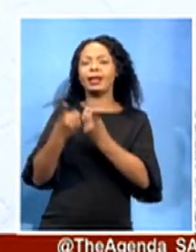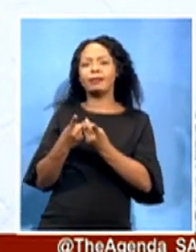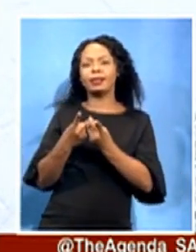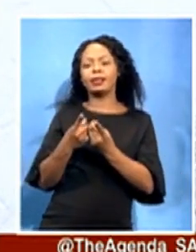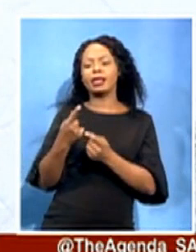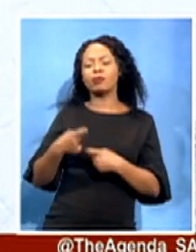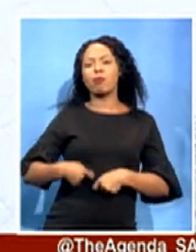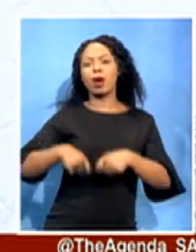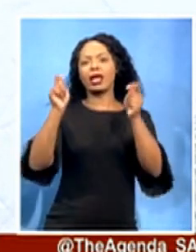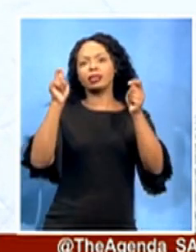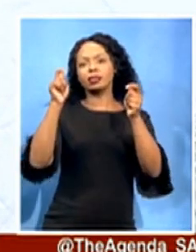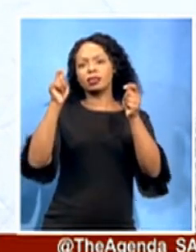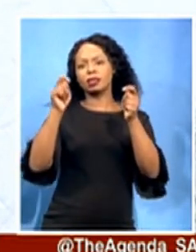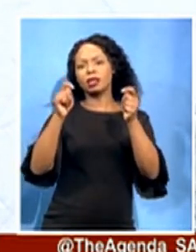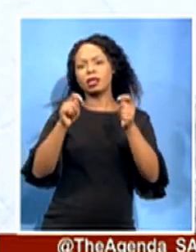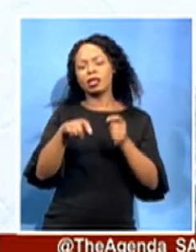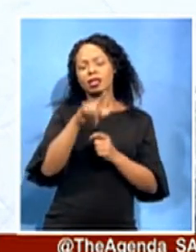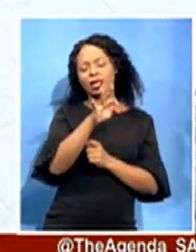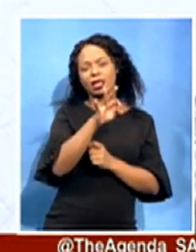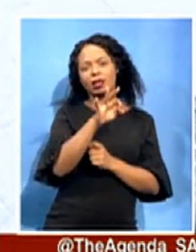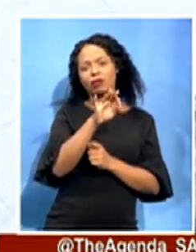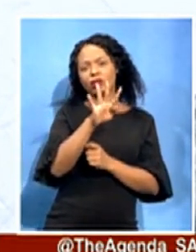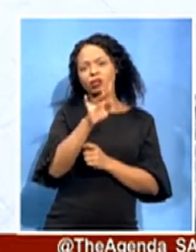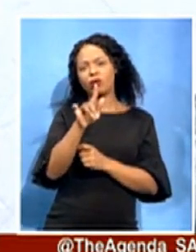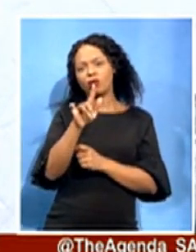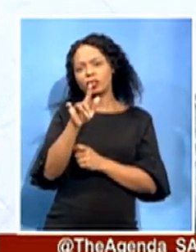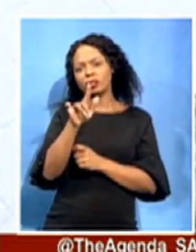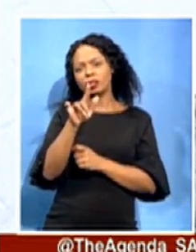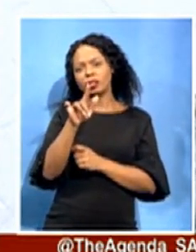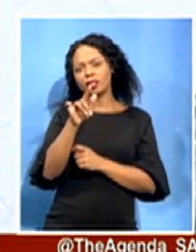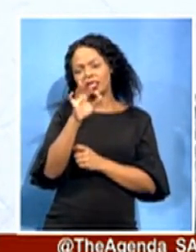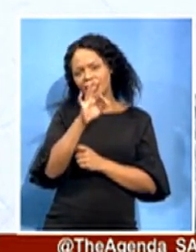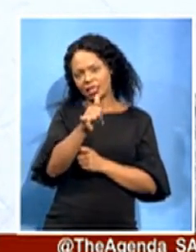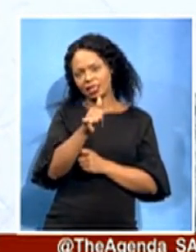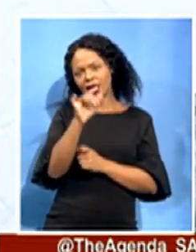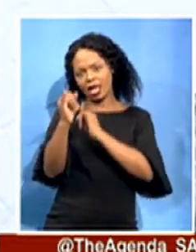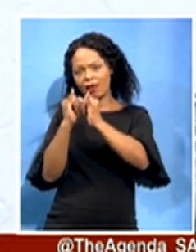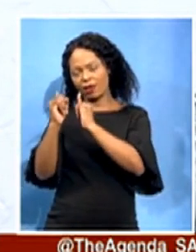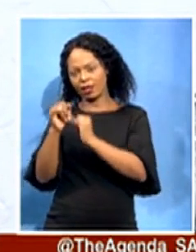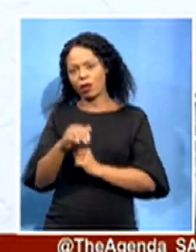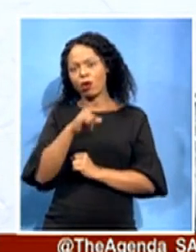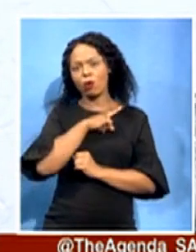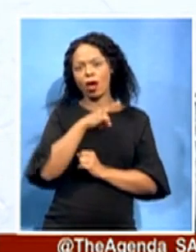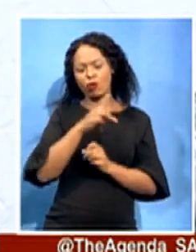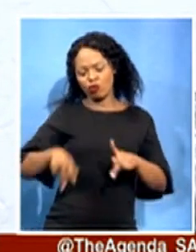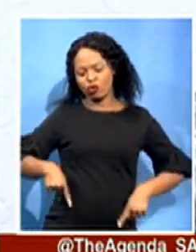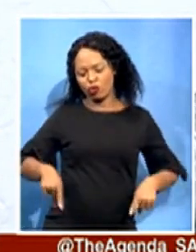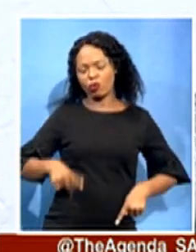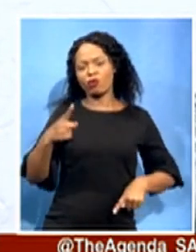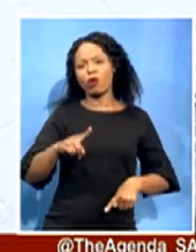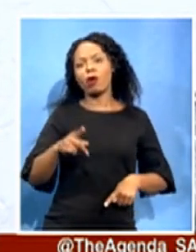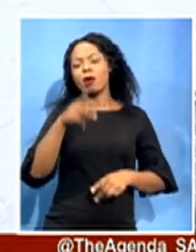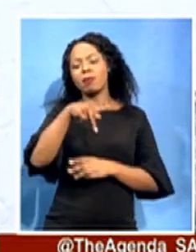,611 in procuring and delivery of PPEs to schools and other offices.